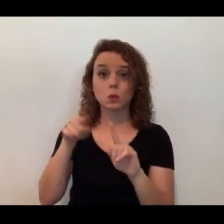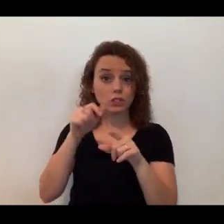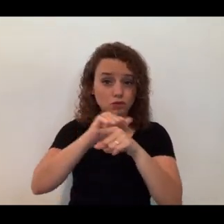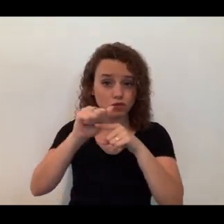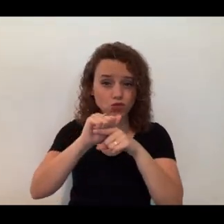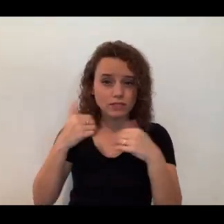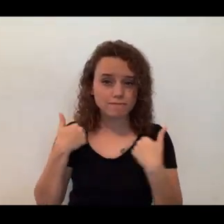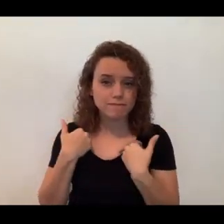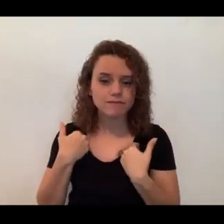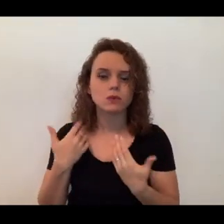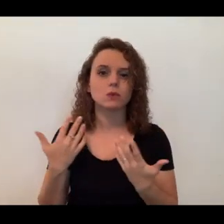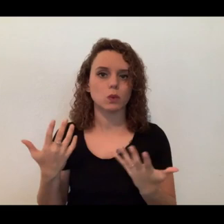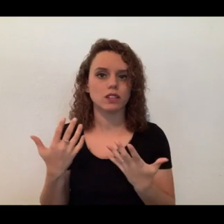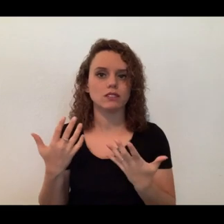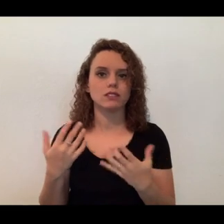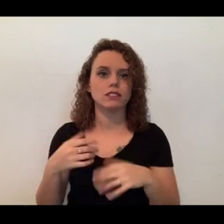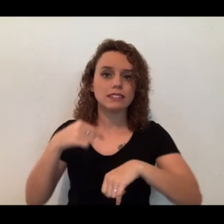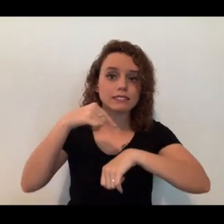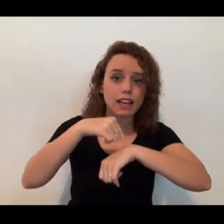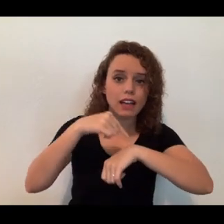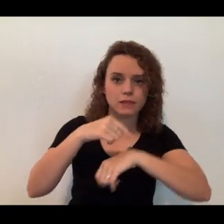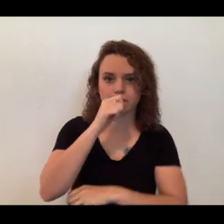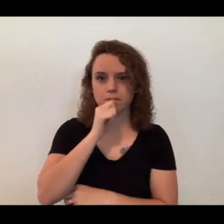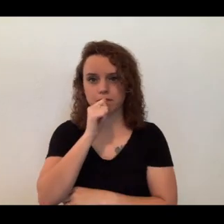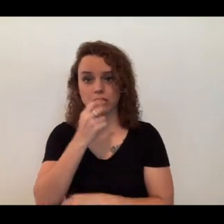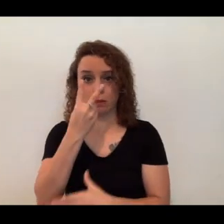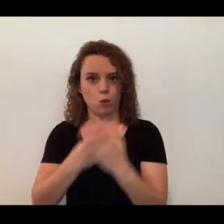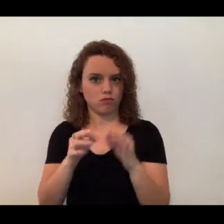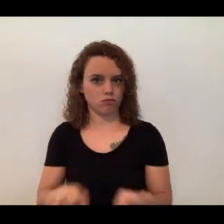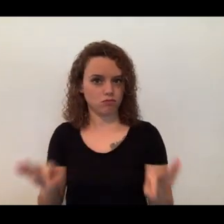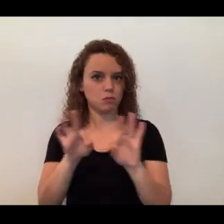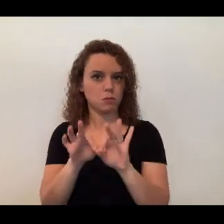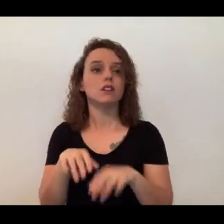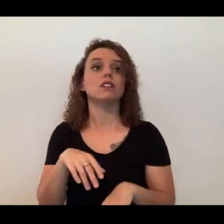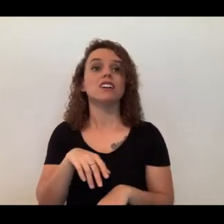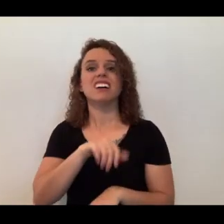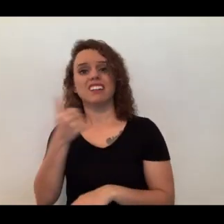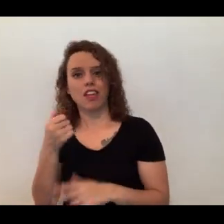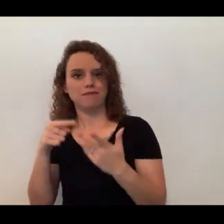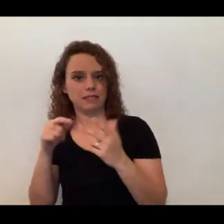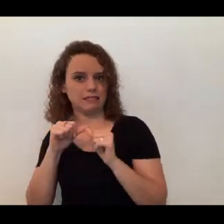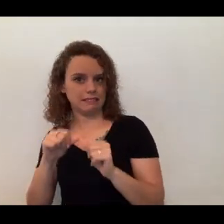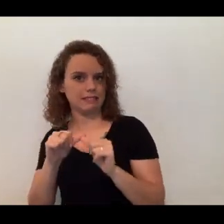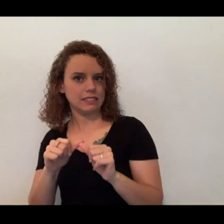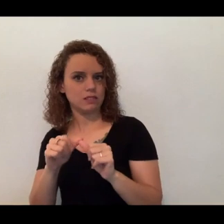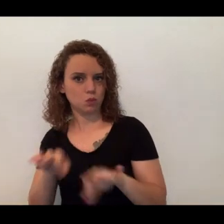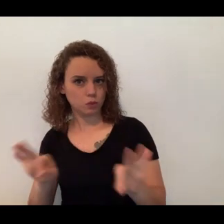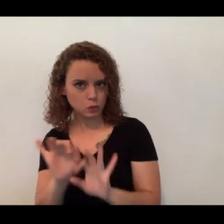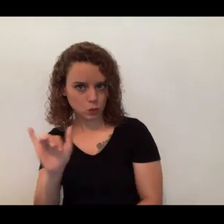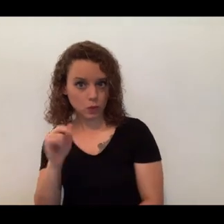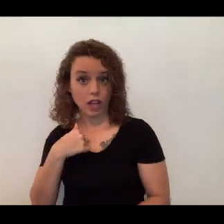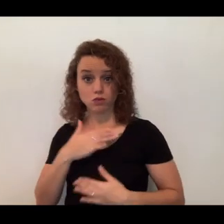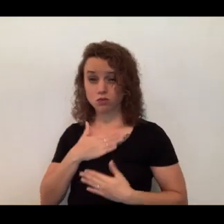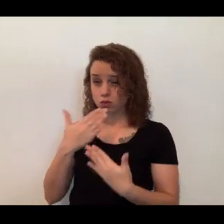time and patience. Consistency is the other biggest part. And what I recommend that you do first and